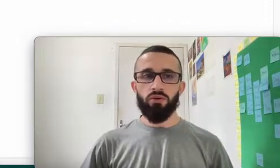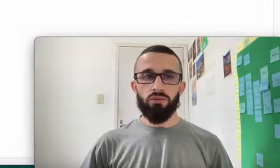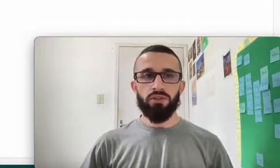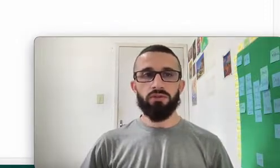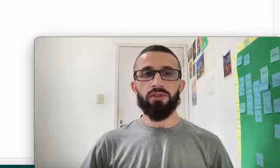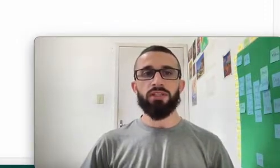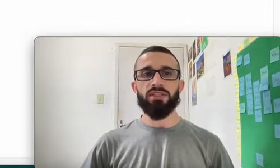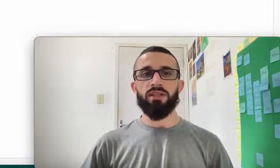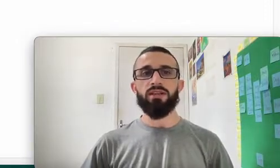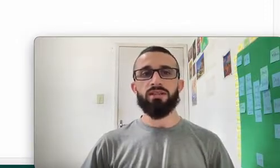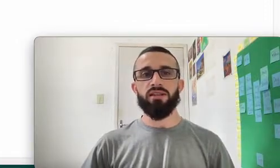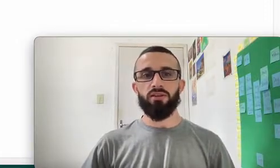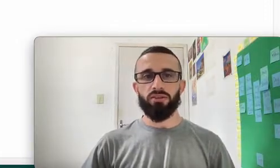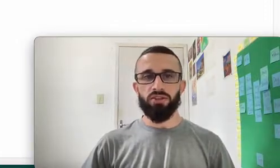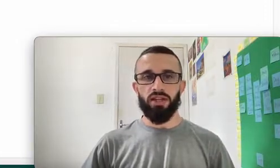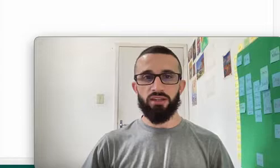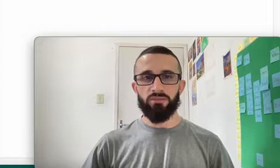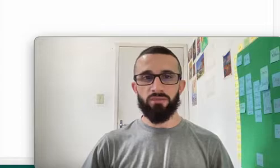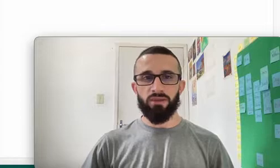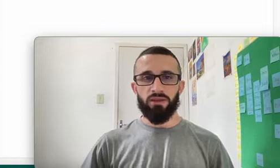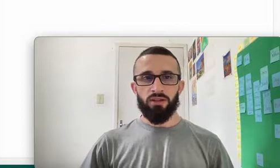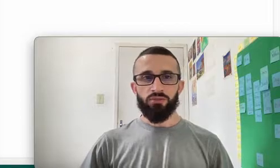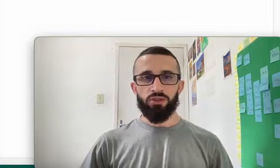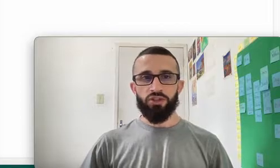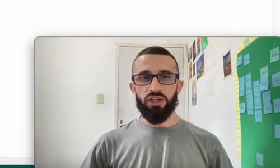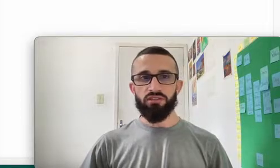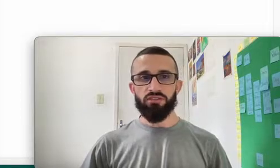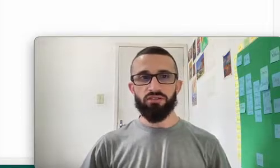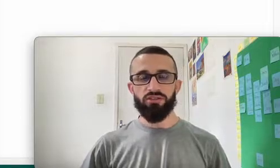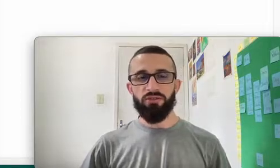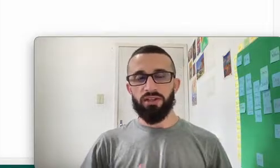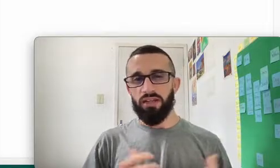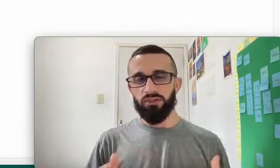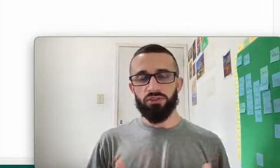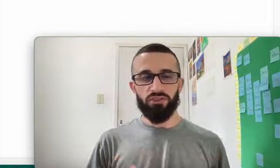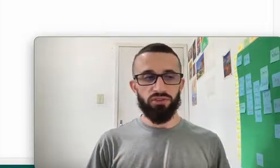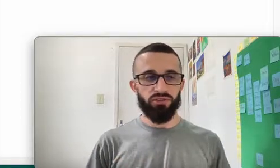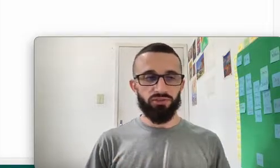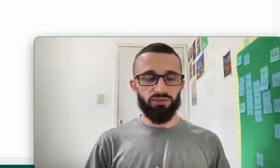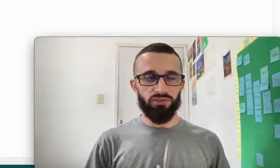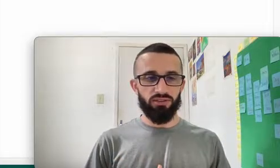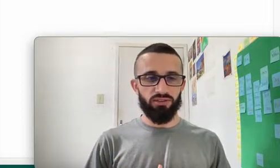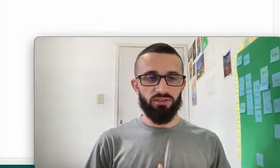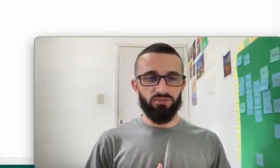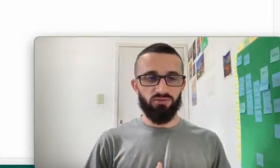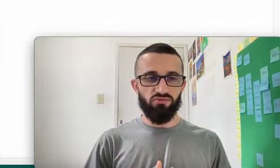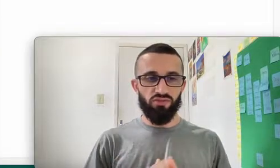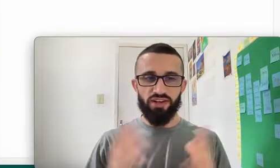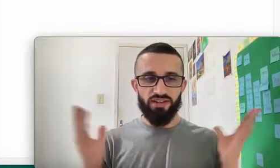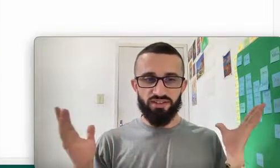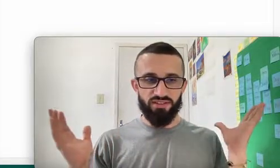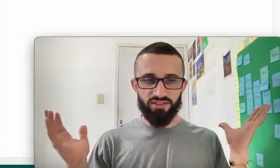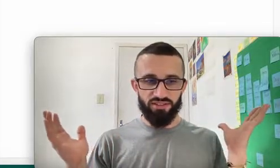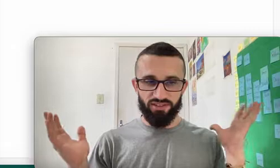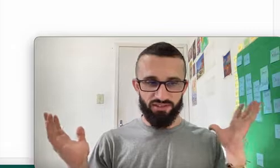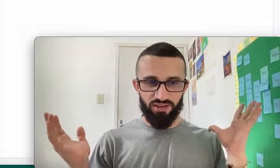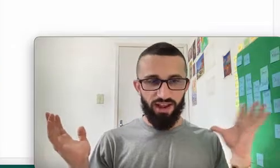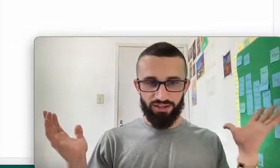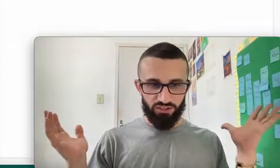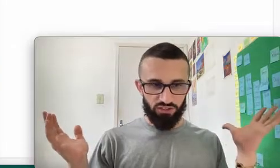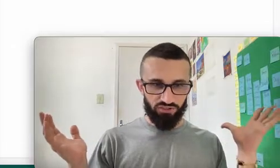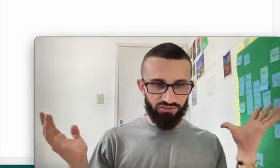Loucuras Financeiras da Rochelle Rochelle's financial crazy